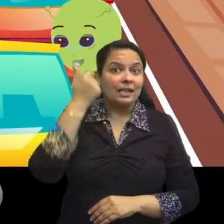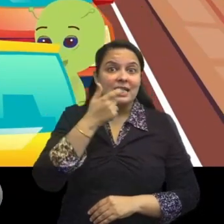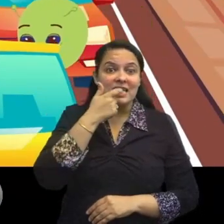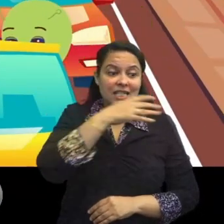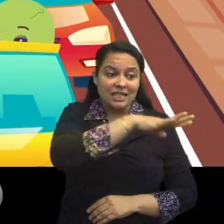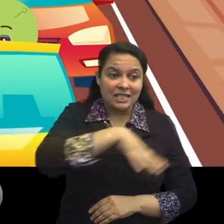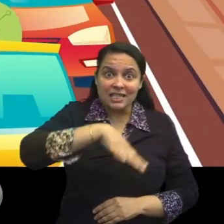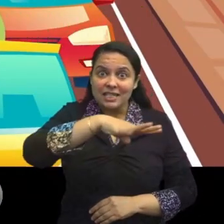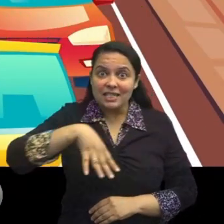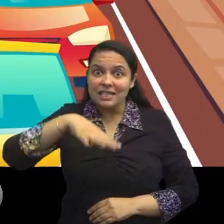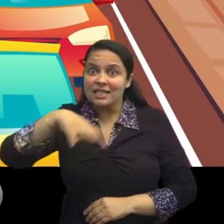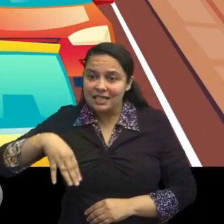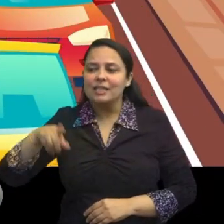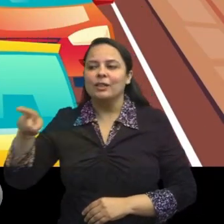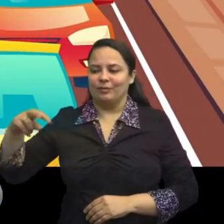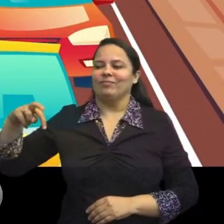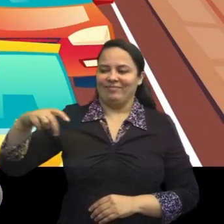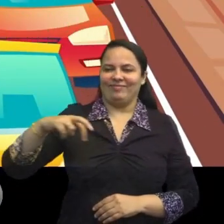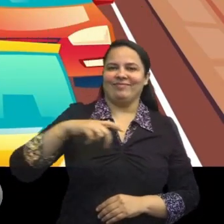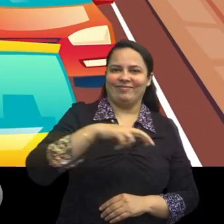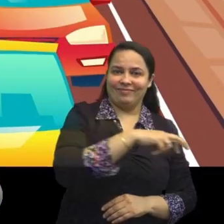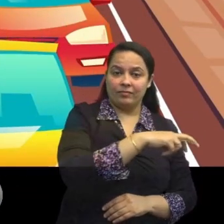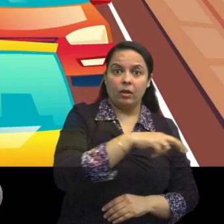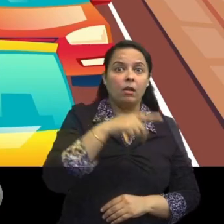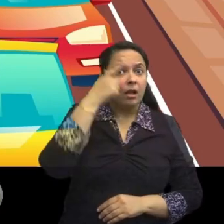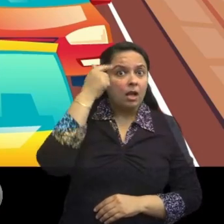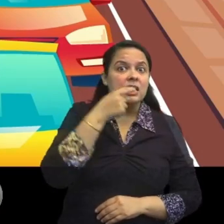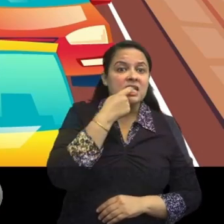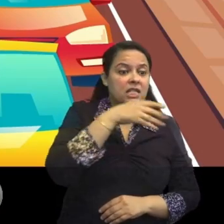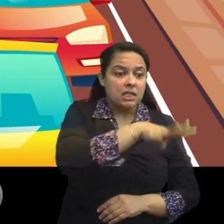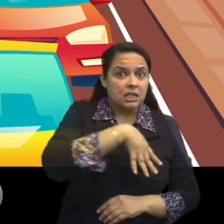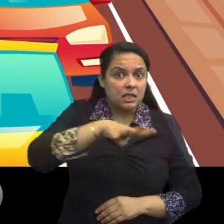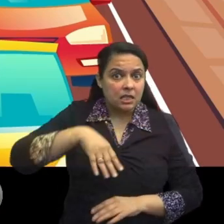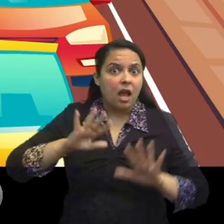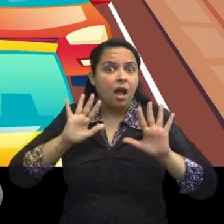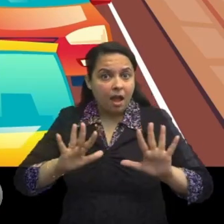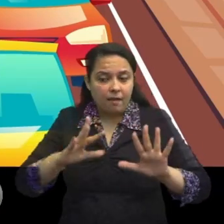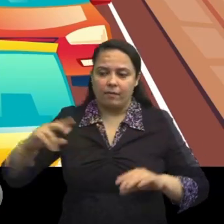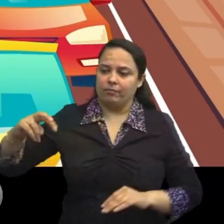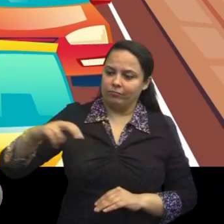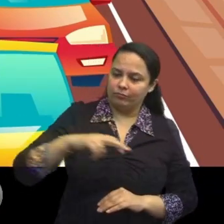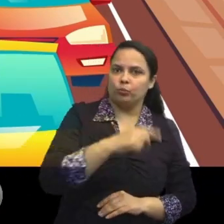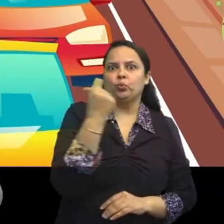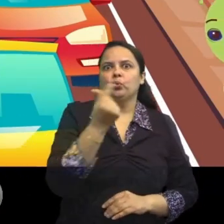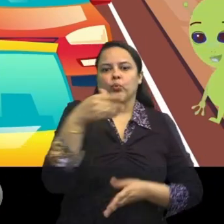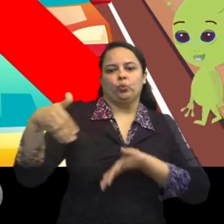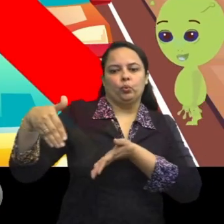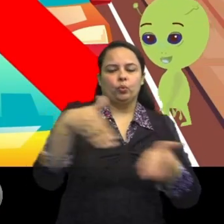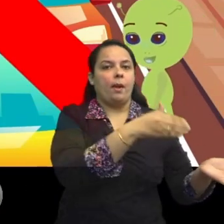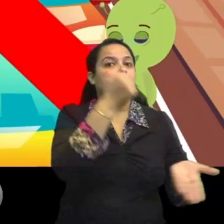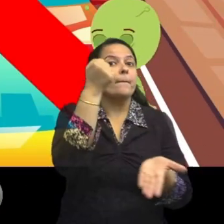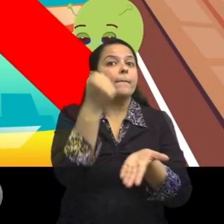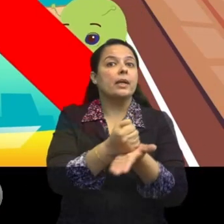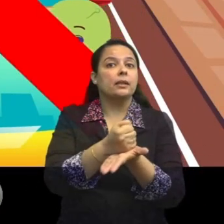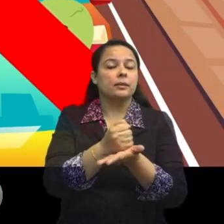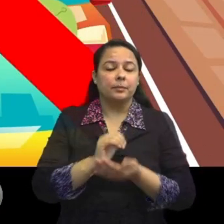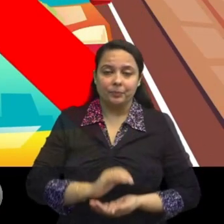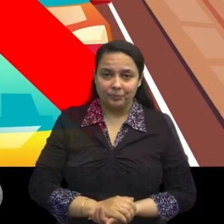Now, what do you think? Is this the right way to cross the road? No children,